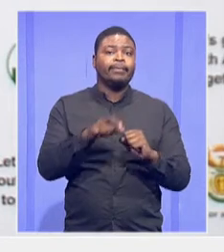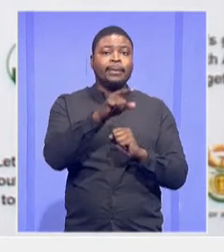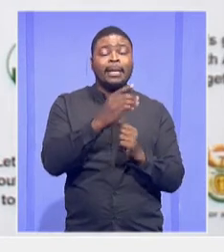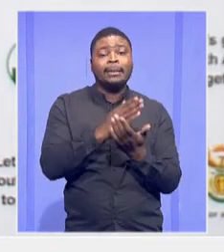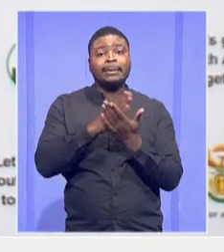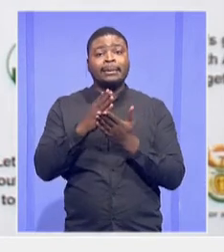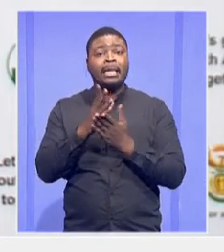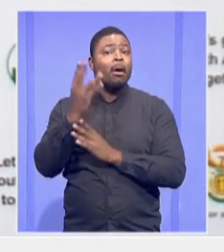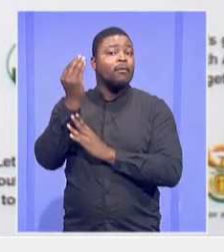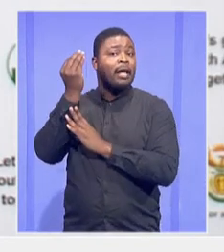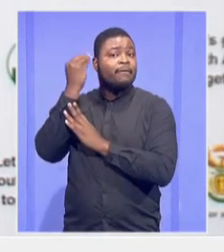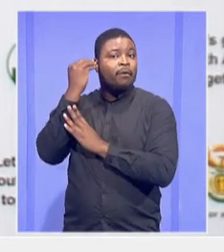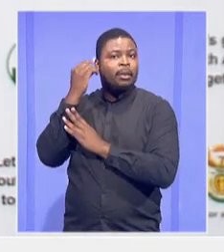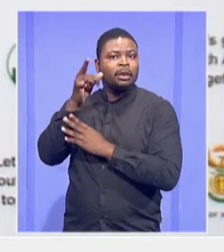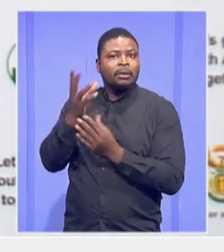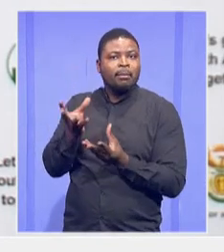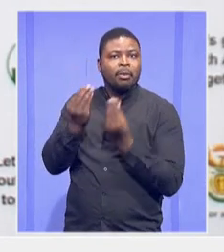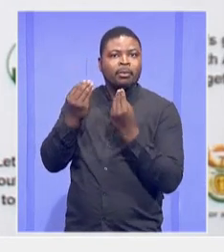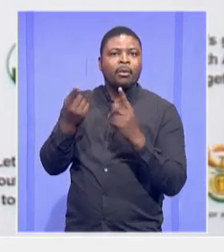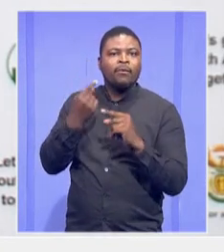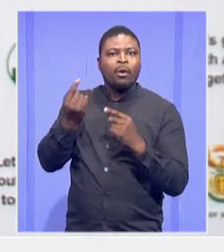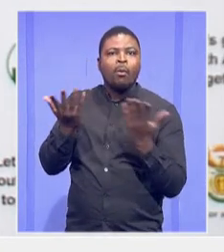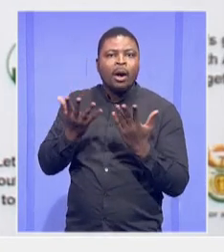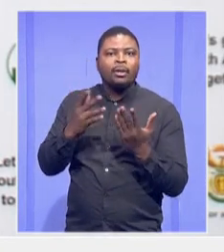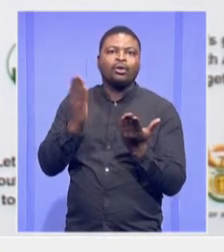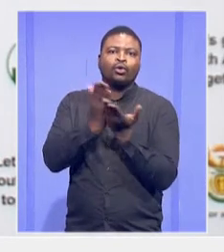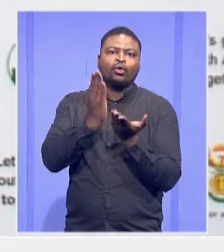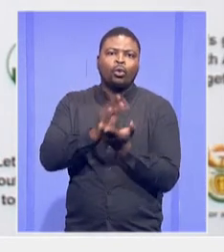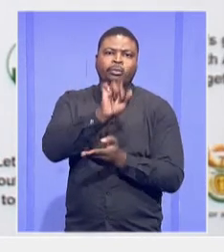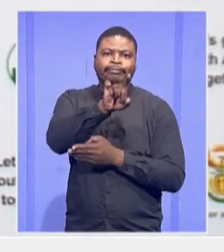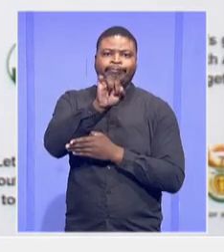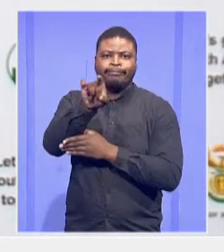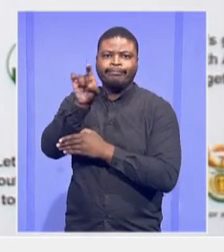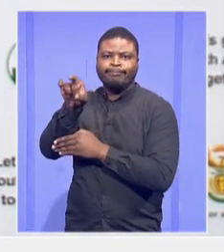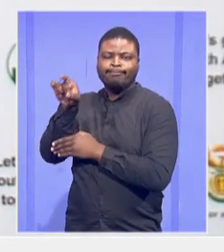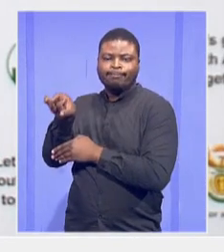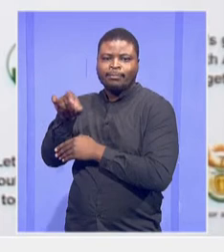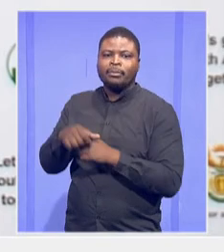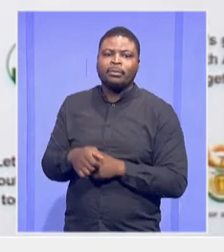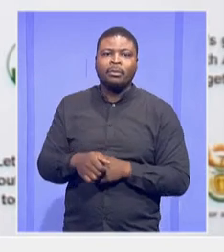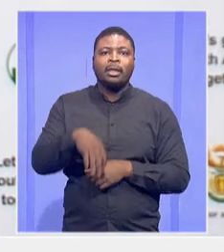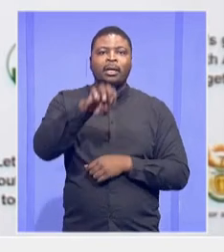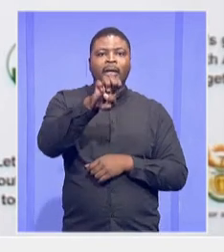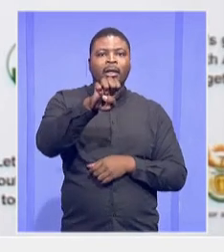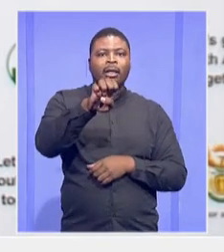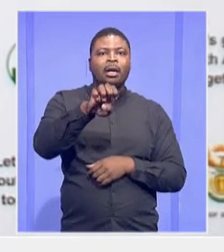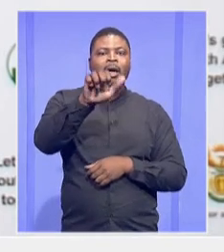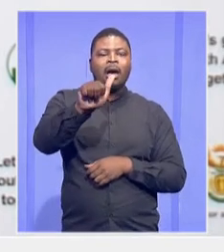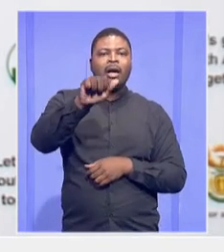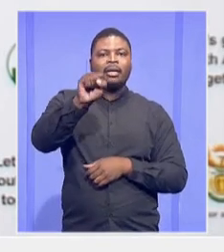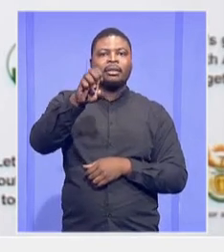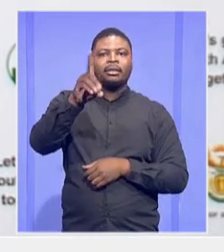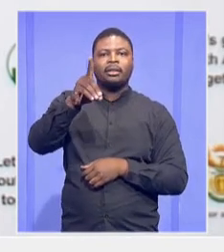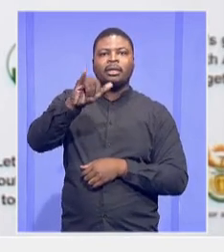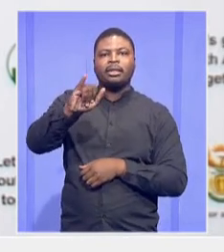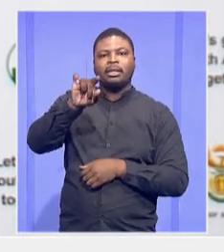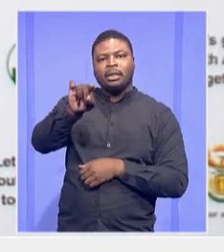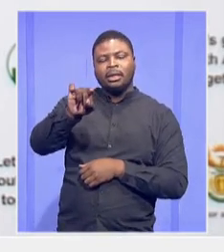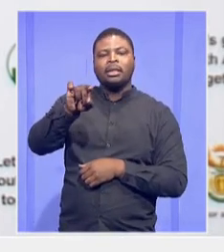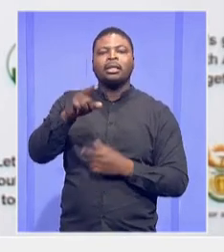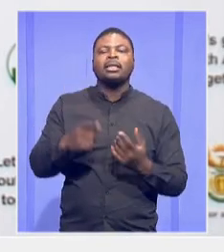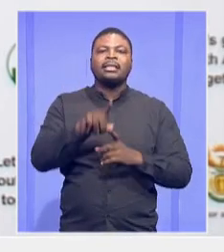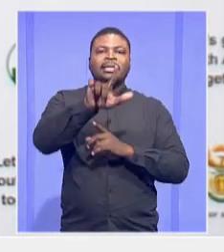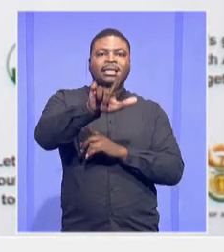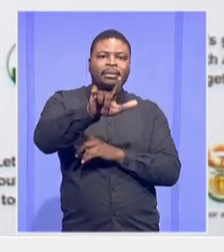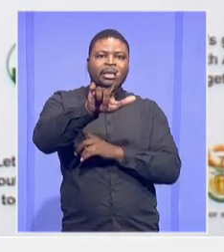collected from site. Sanitation from a city, 701. And the number,